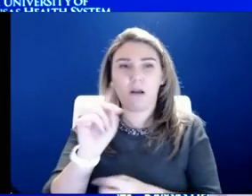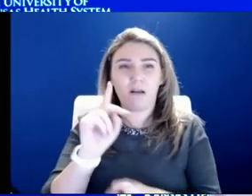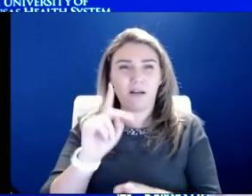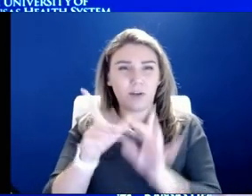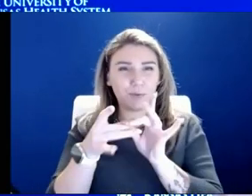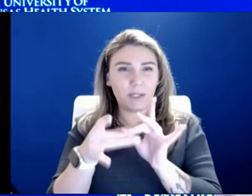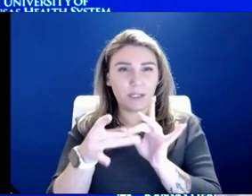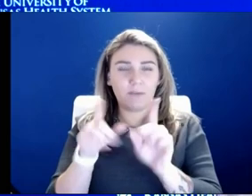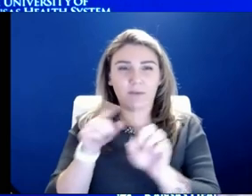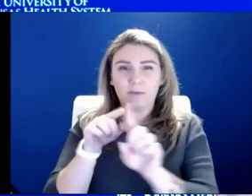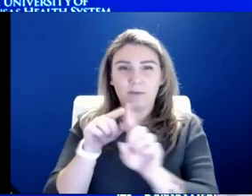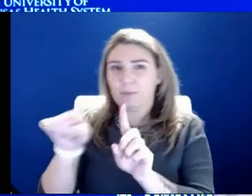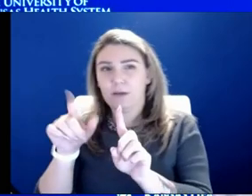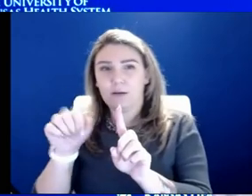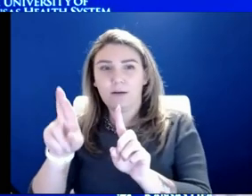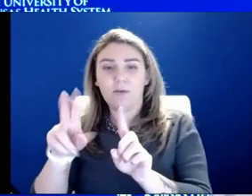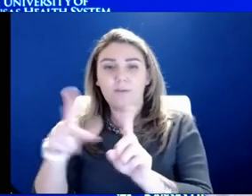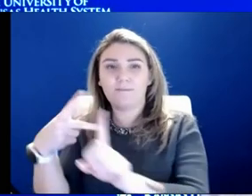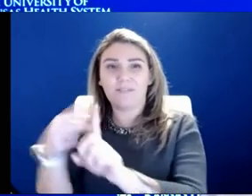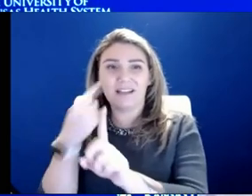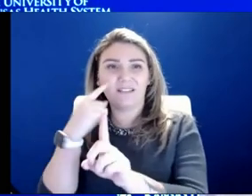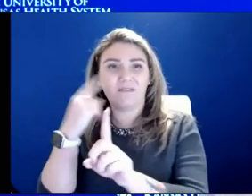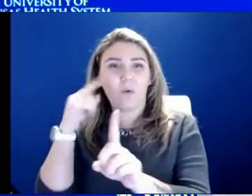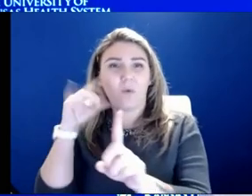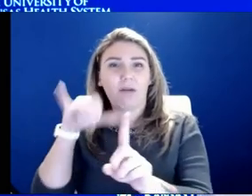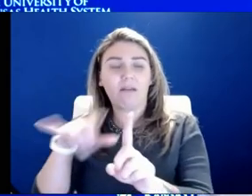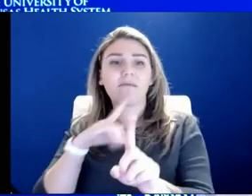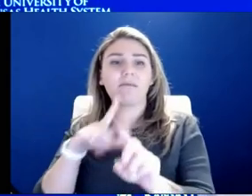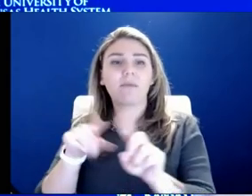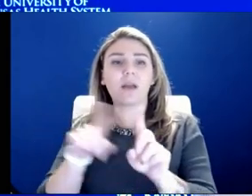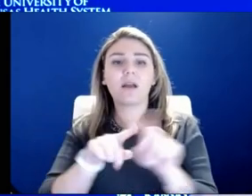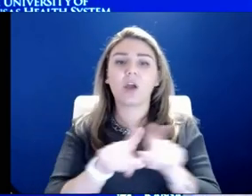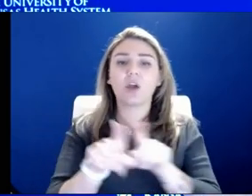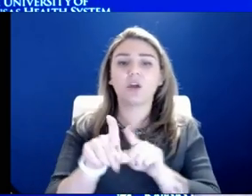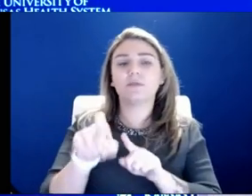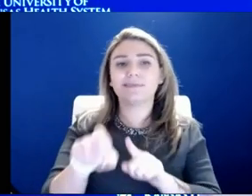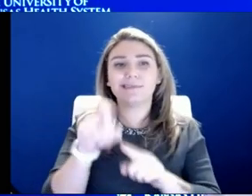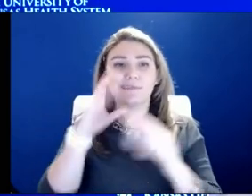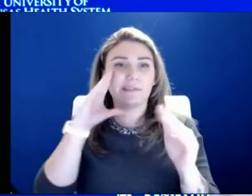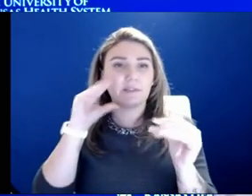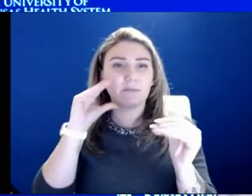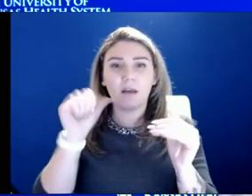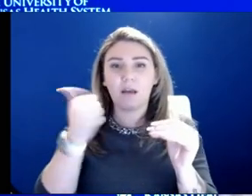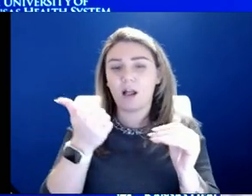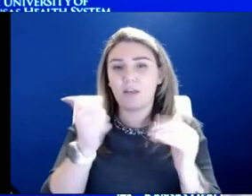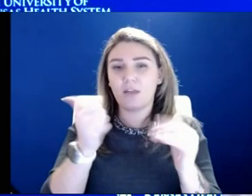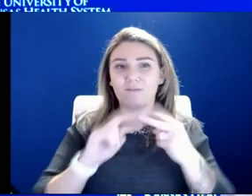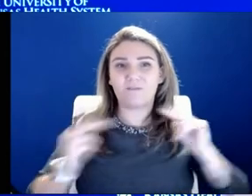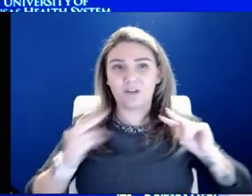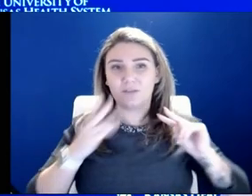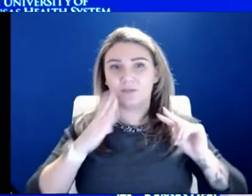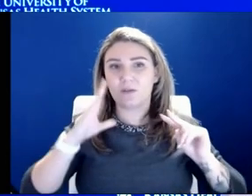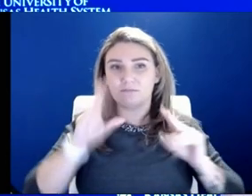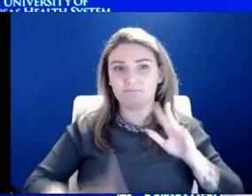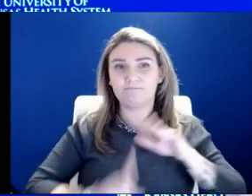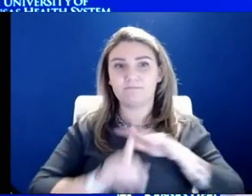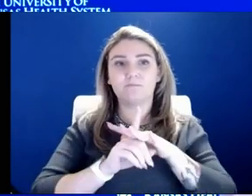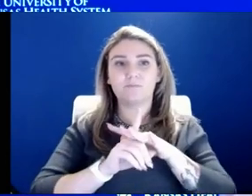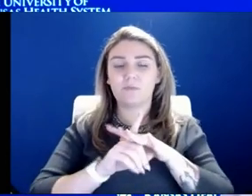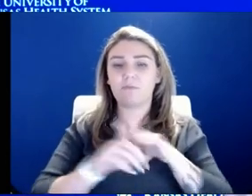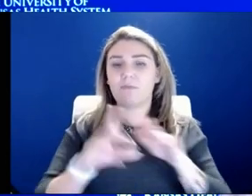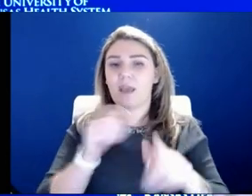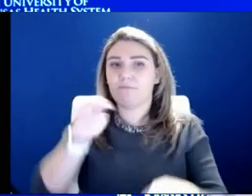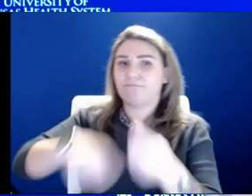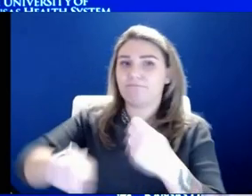or vaccine to that. But we also have to expect that other variants will come in behind this and displace Omicron